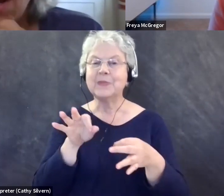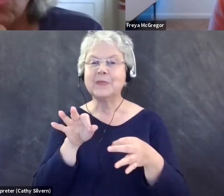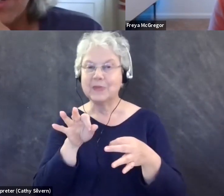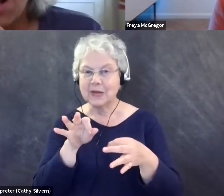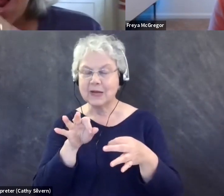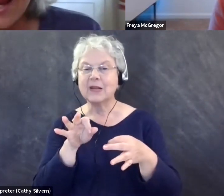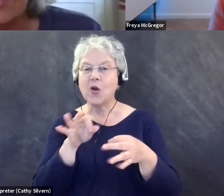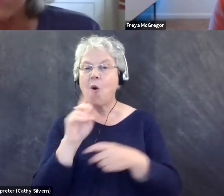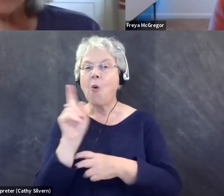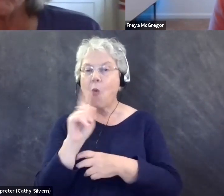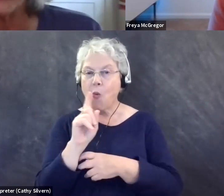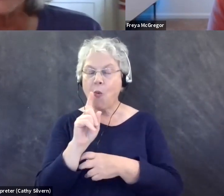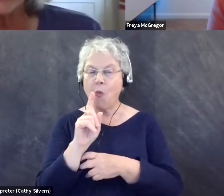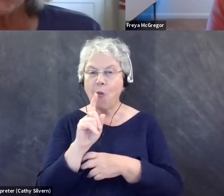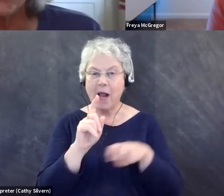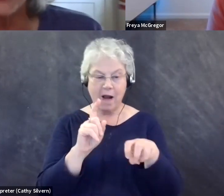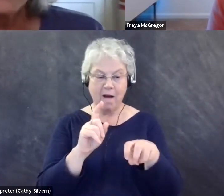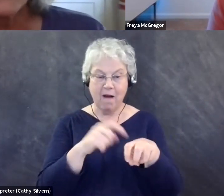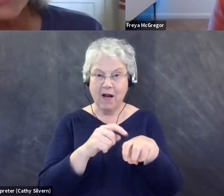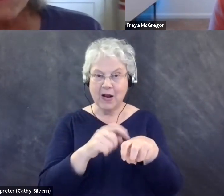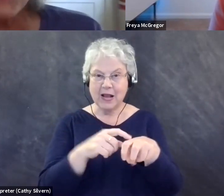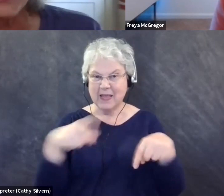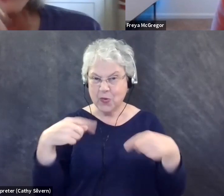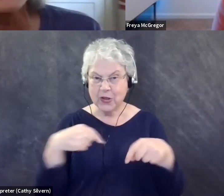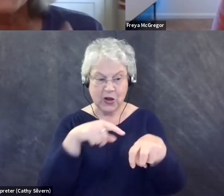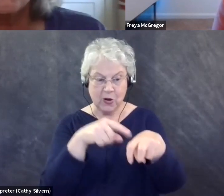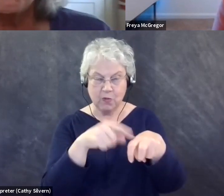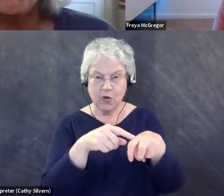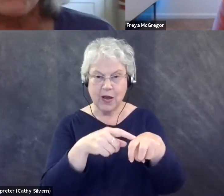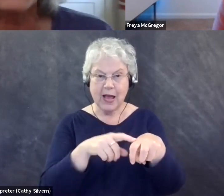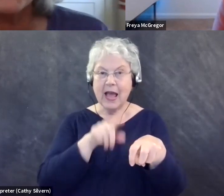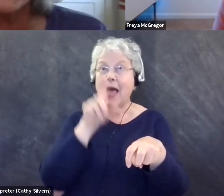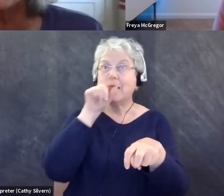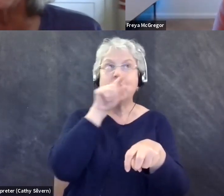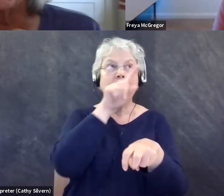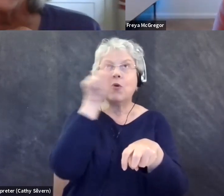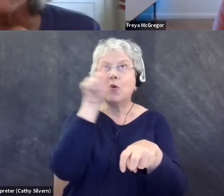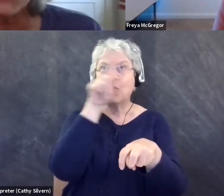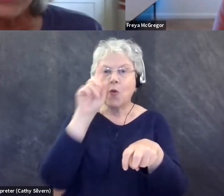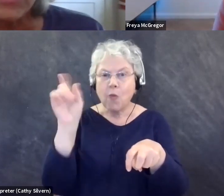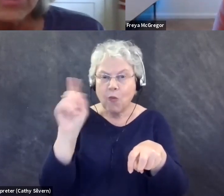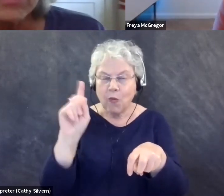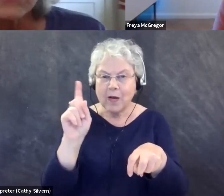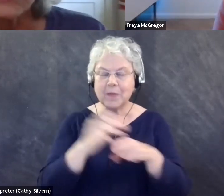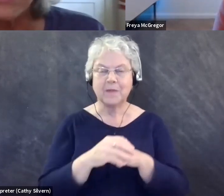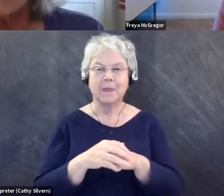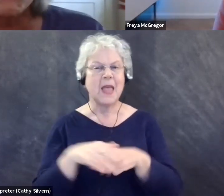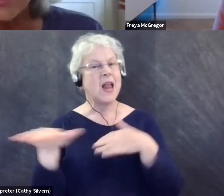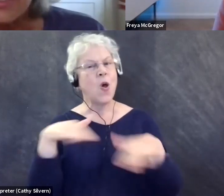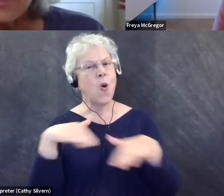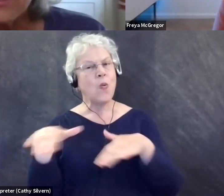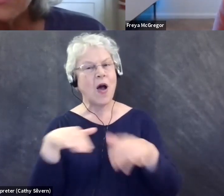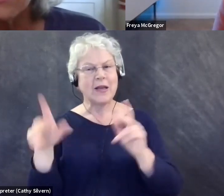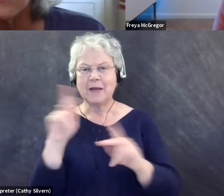where I am in relation to the bird. The other thing, and, you know, walking people probably do this with, with